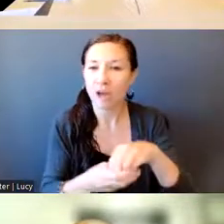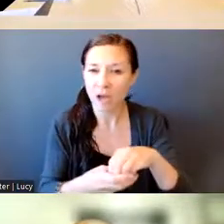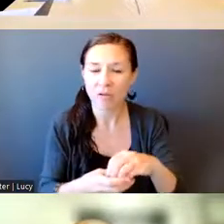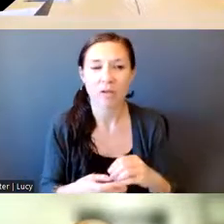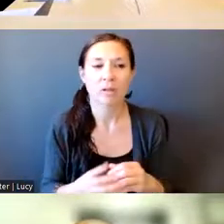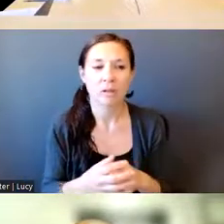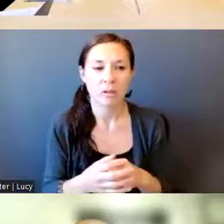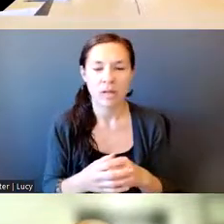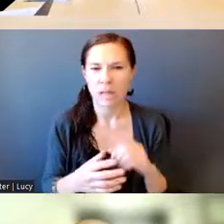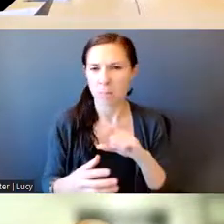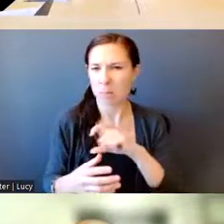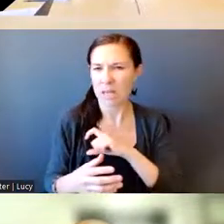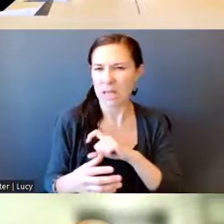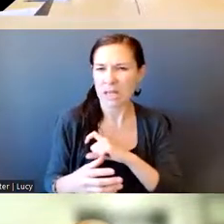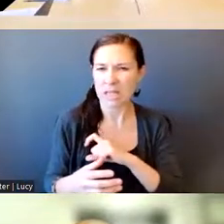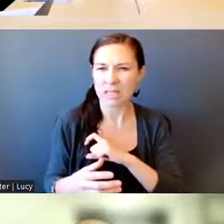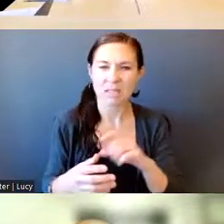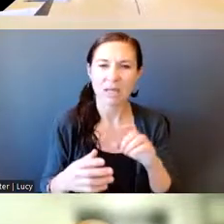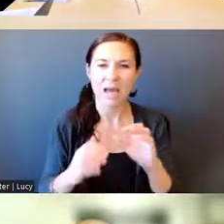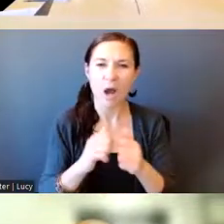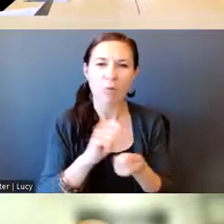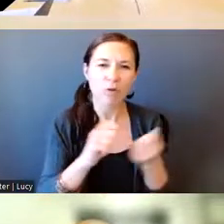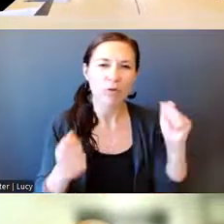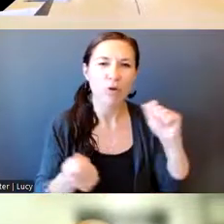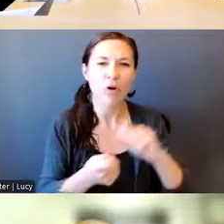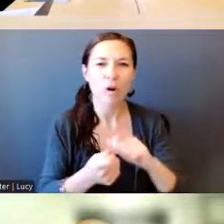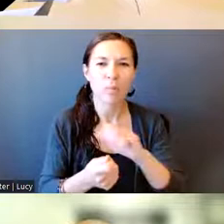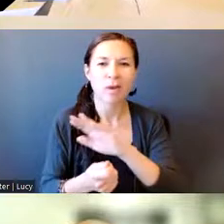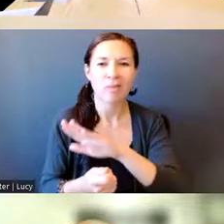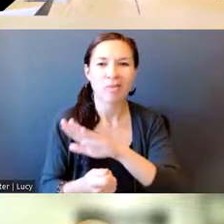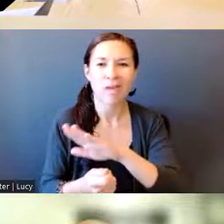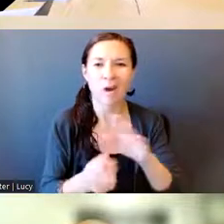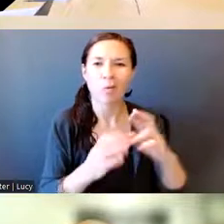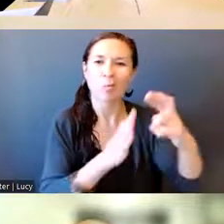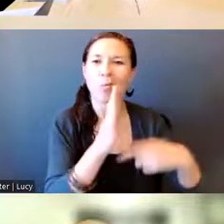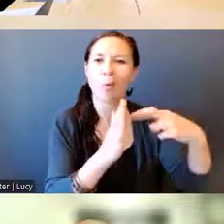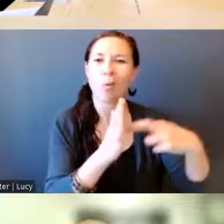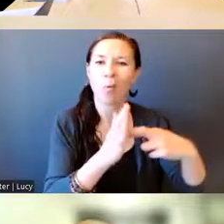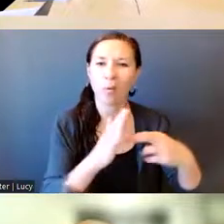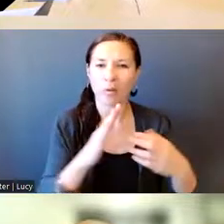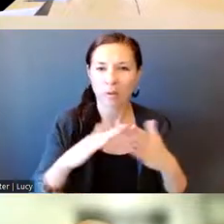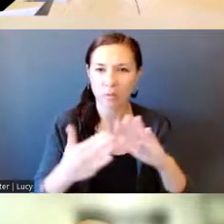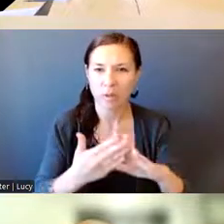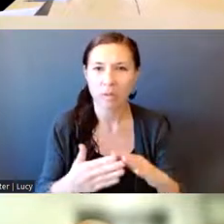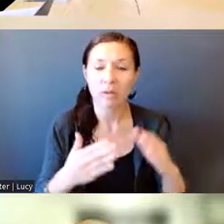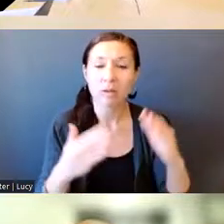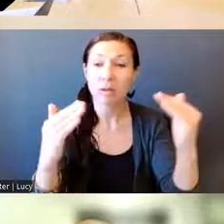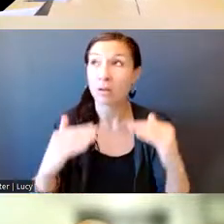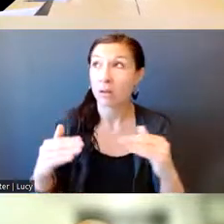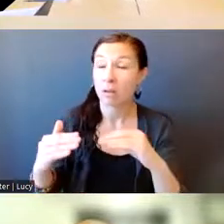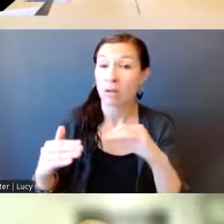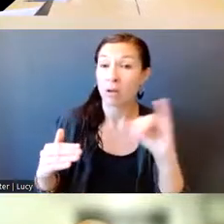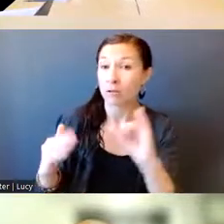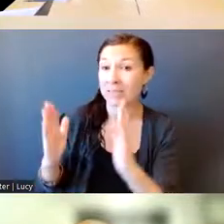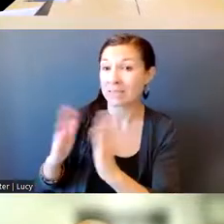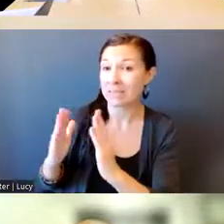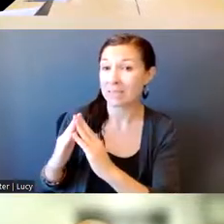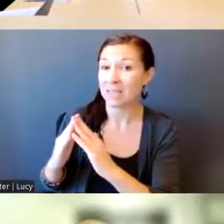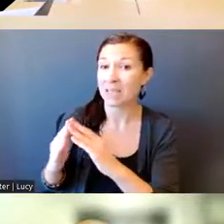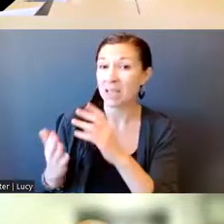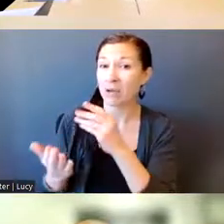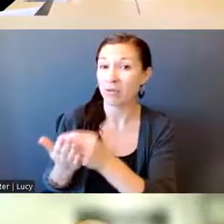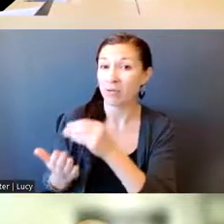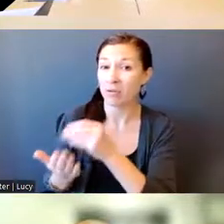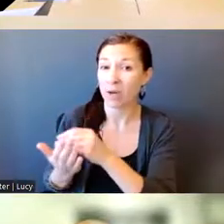We also were able to receive funding for a